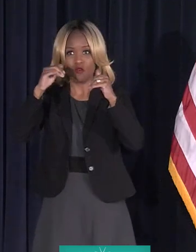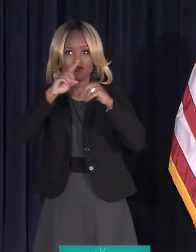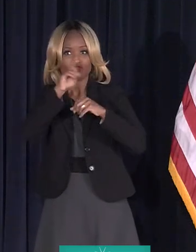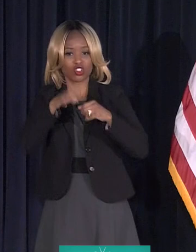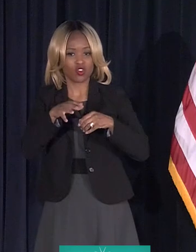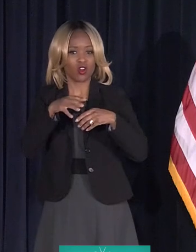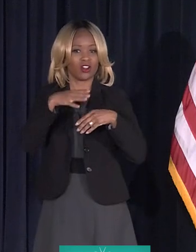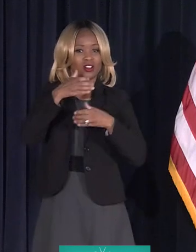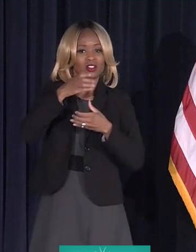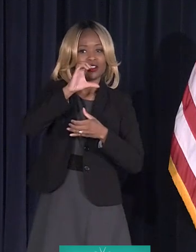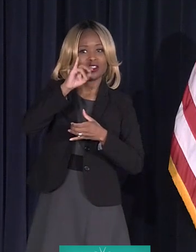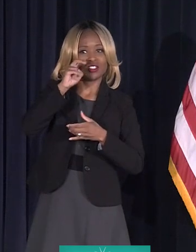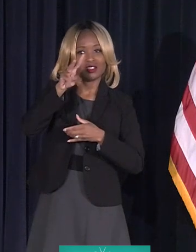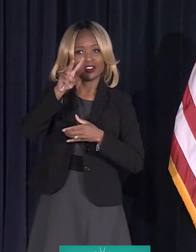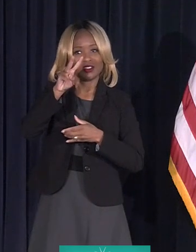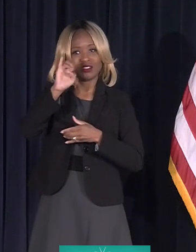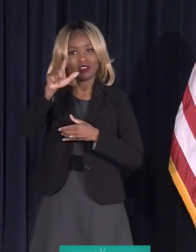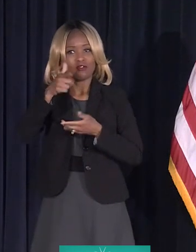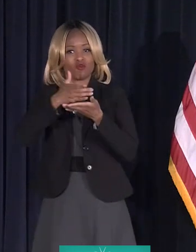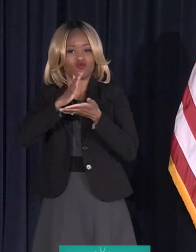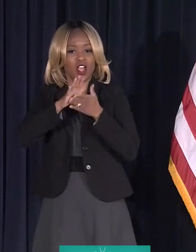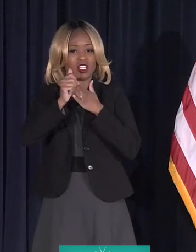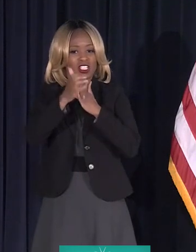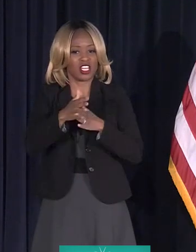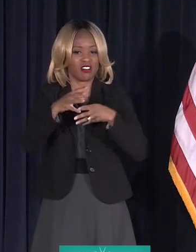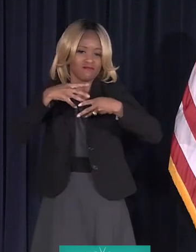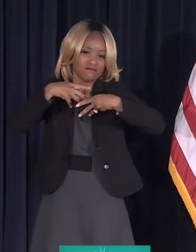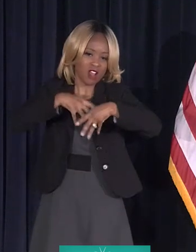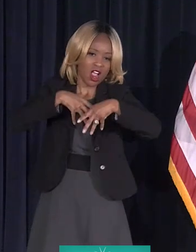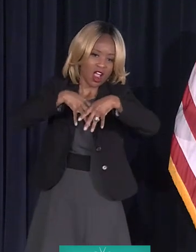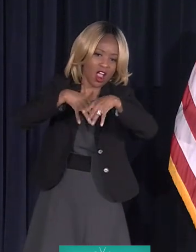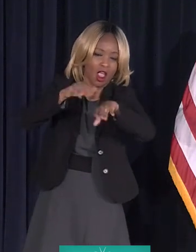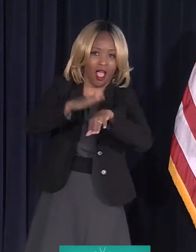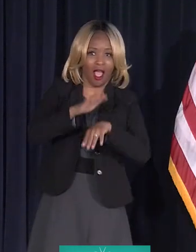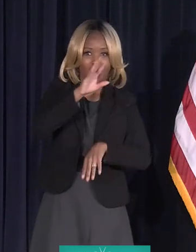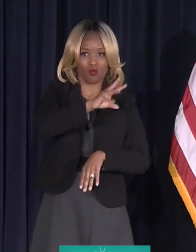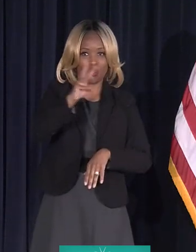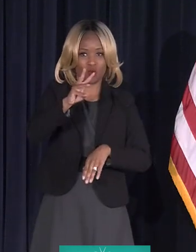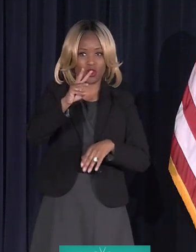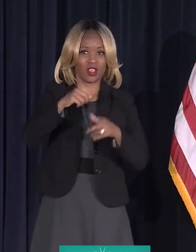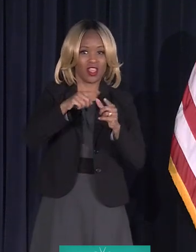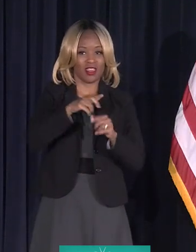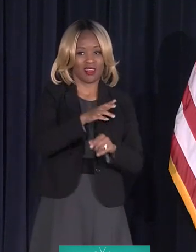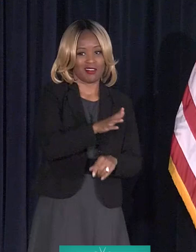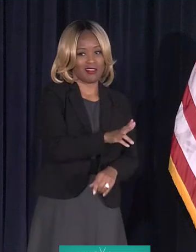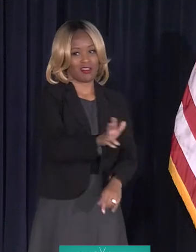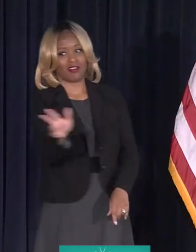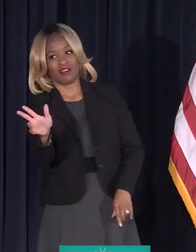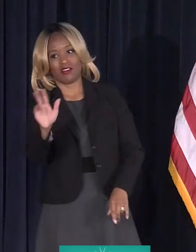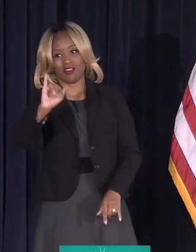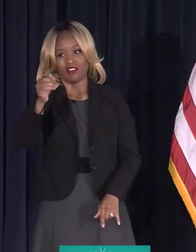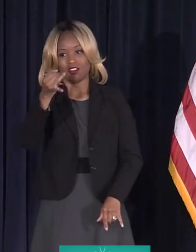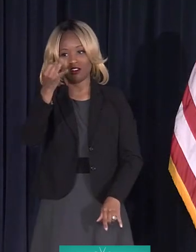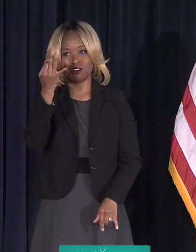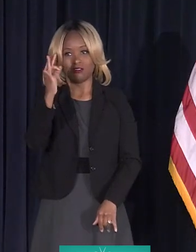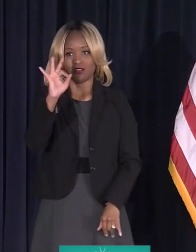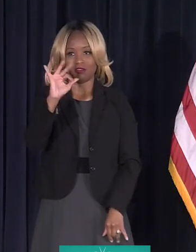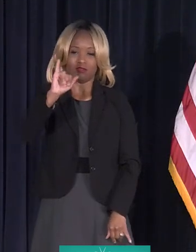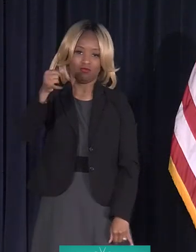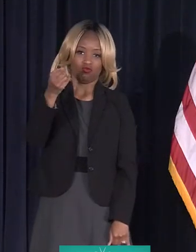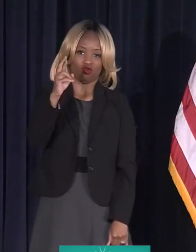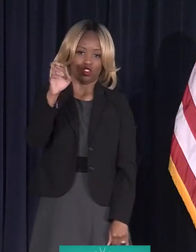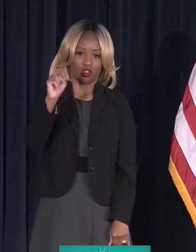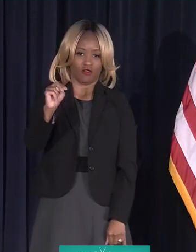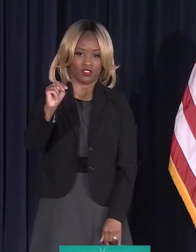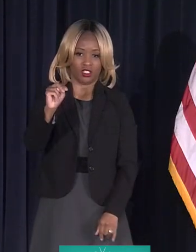through the streets of Woodward. They take a turn on to Jefferson. And at the end of the march, the speakers begin to